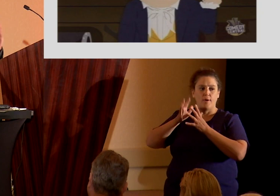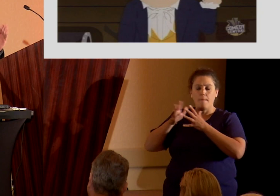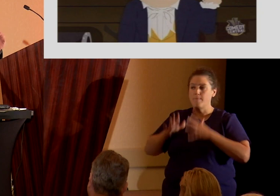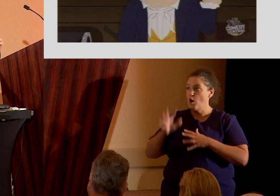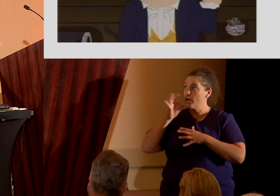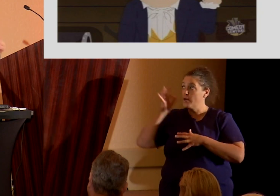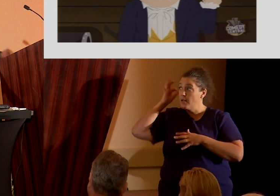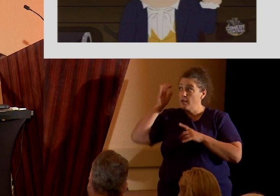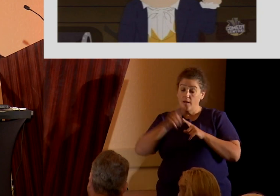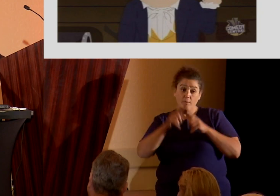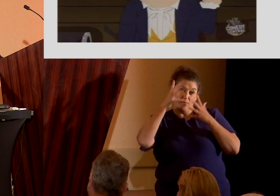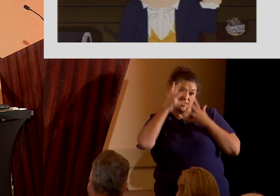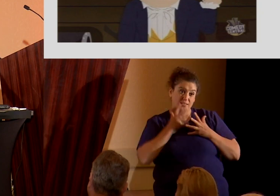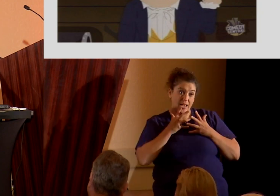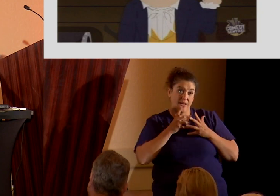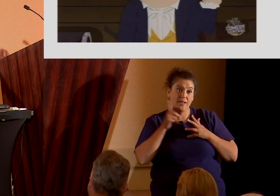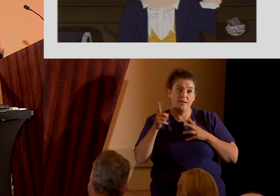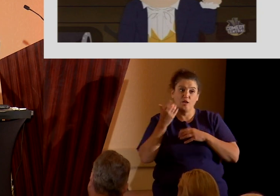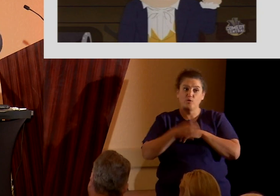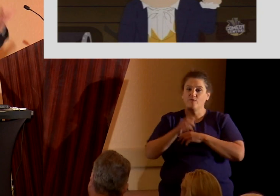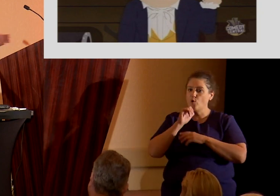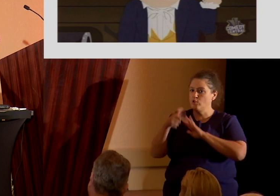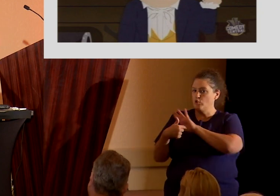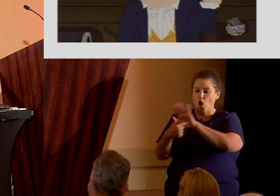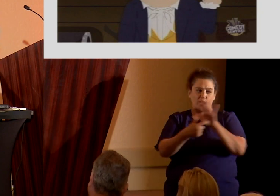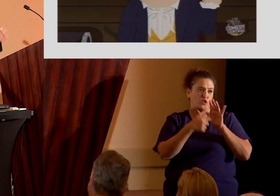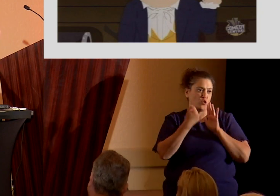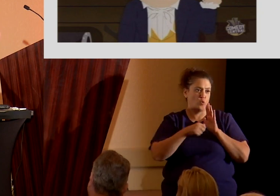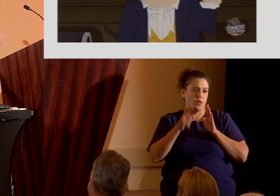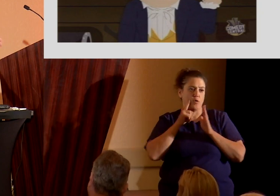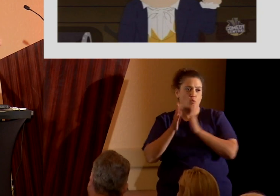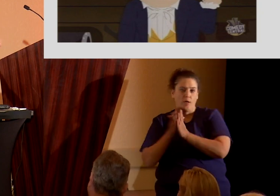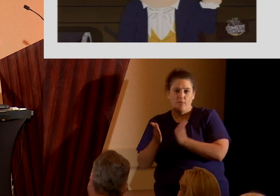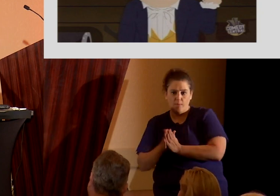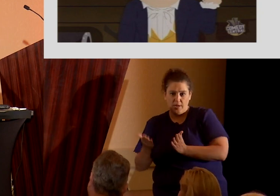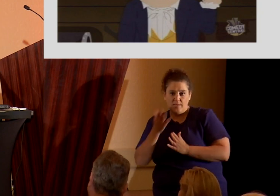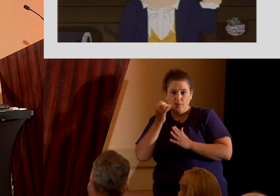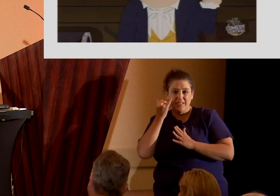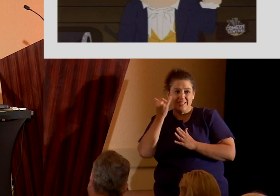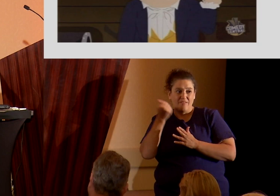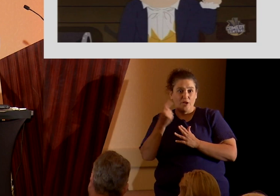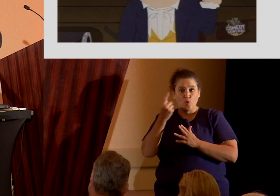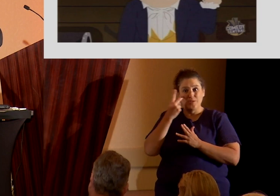show anybody these plates to anyone because if anyone else saw them, they would die instantly.